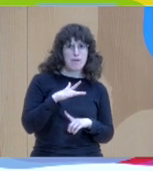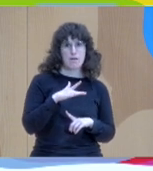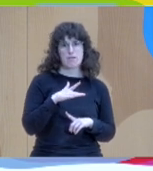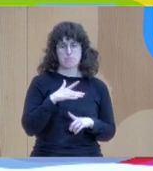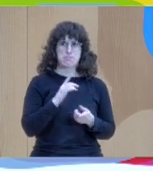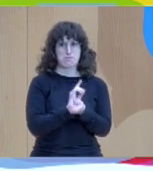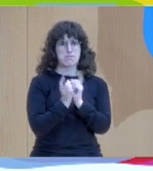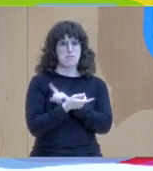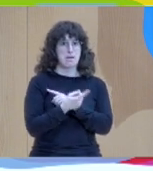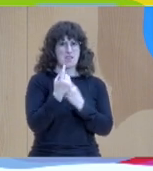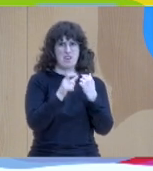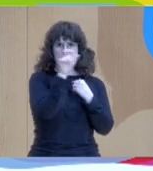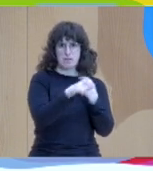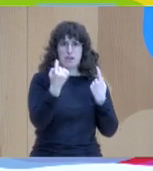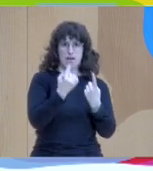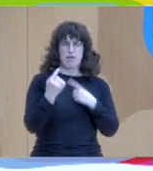If it is a family,